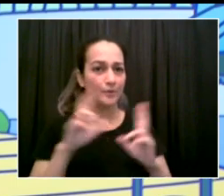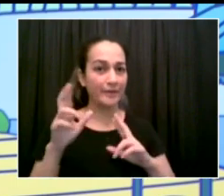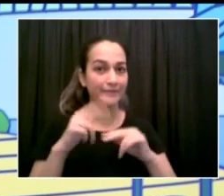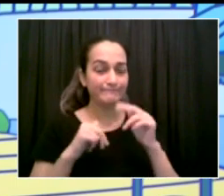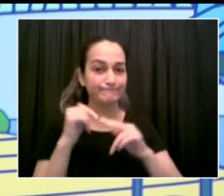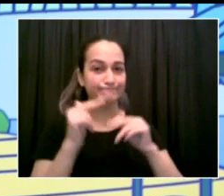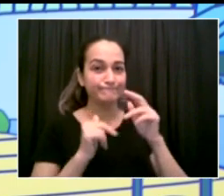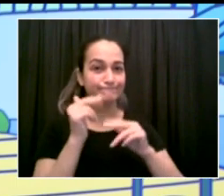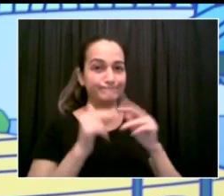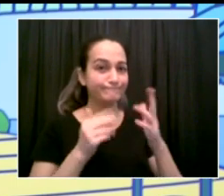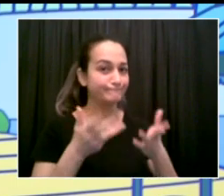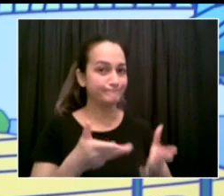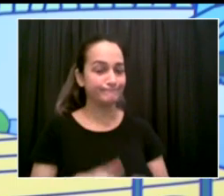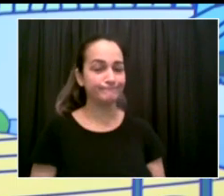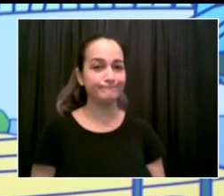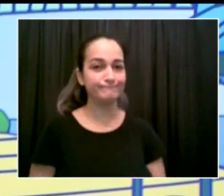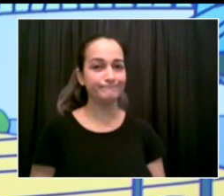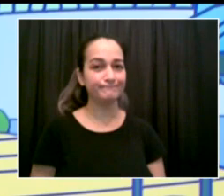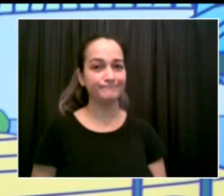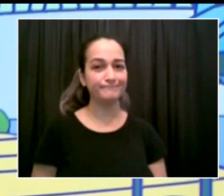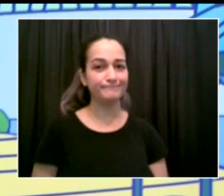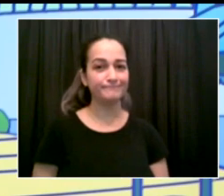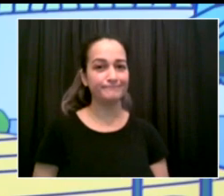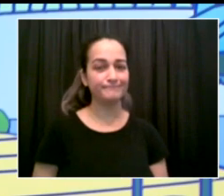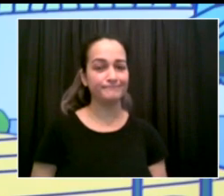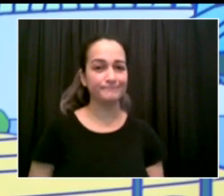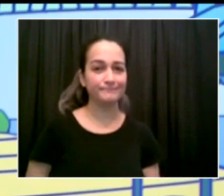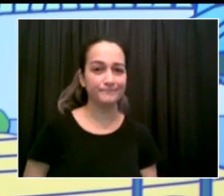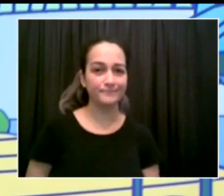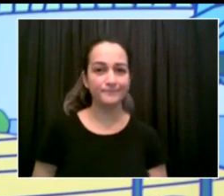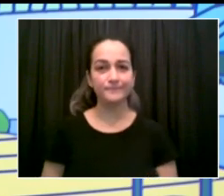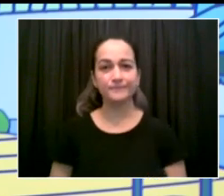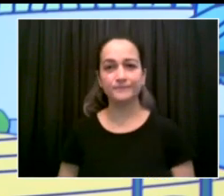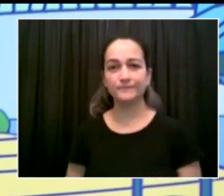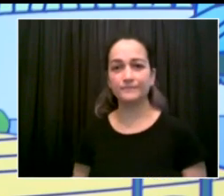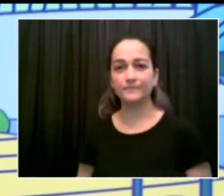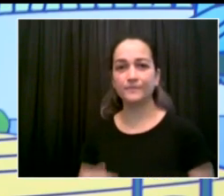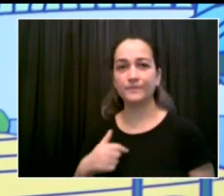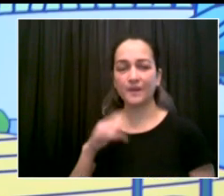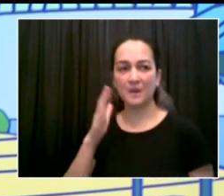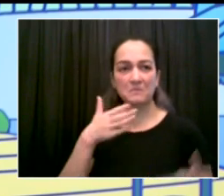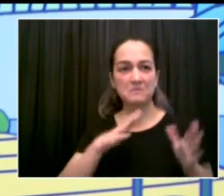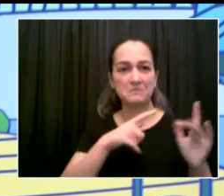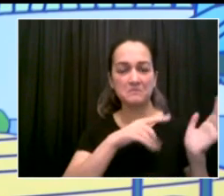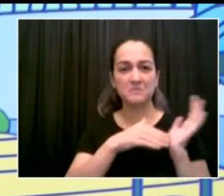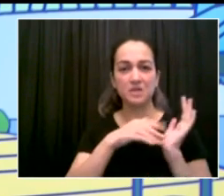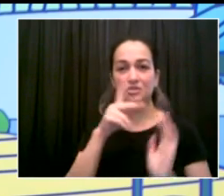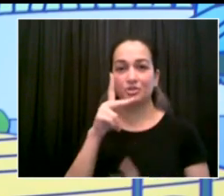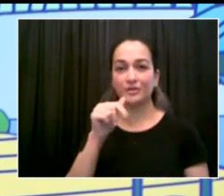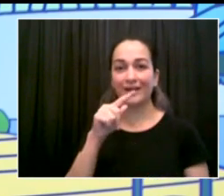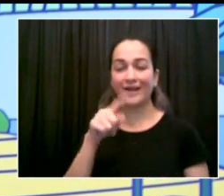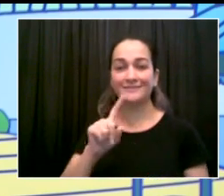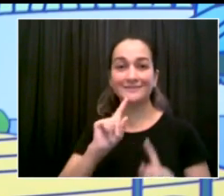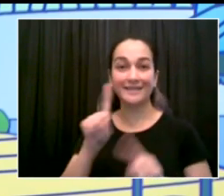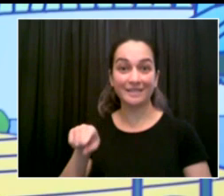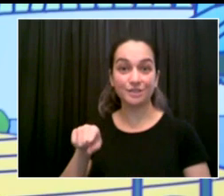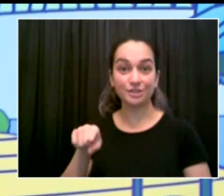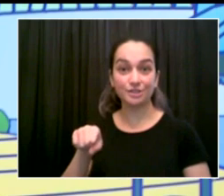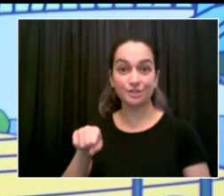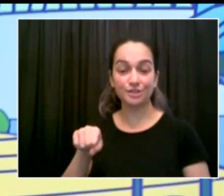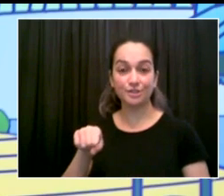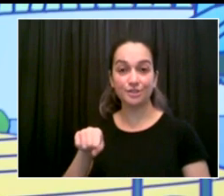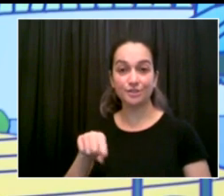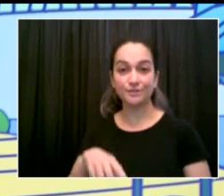I'll turn to – actually, let me do Mitch Katz first and then the borough president. So, Dr. Katz, in terms of the initial I know